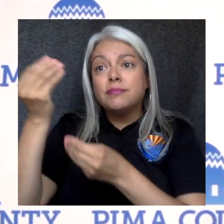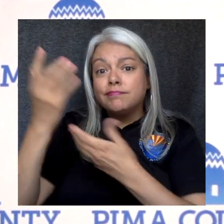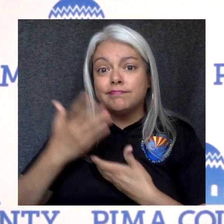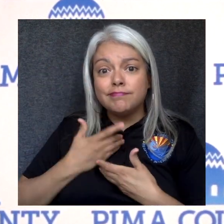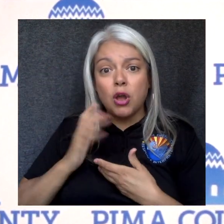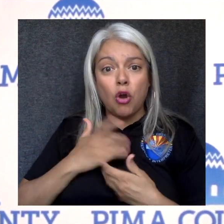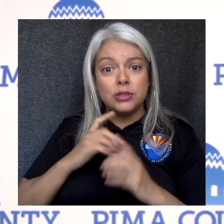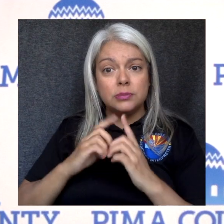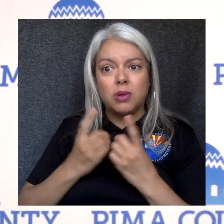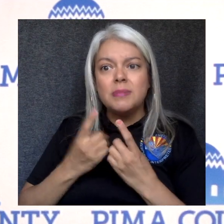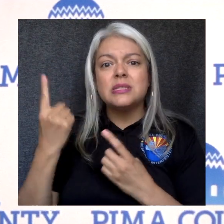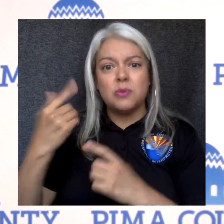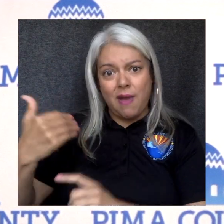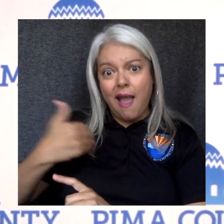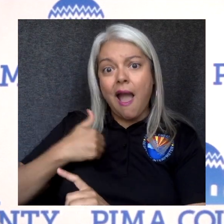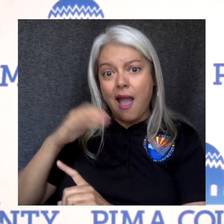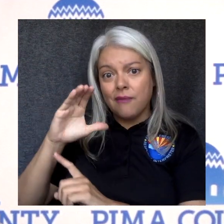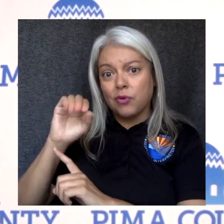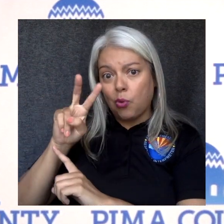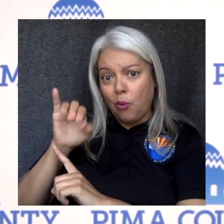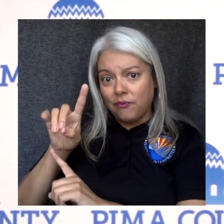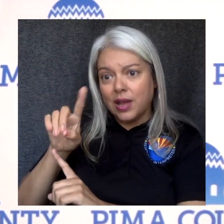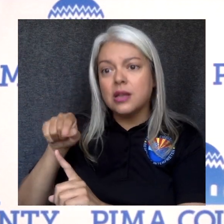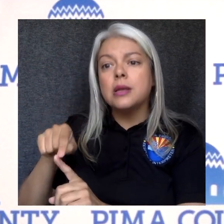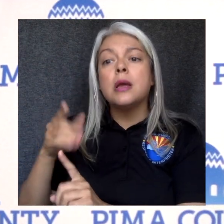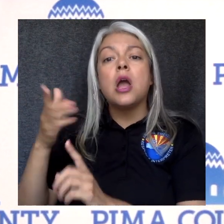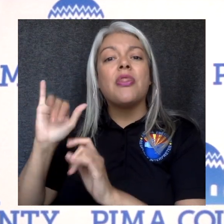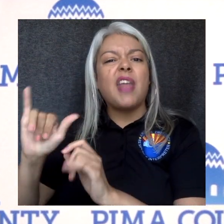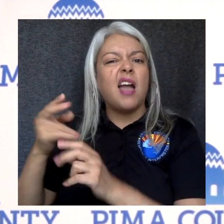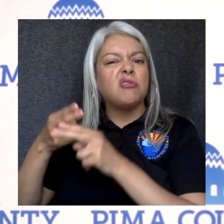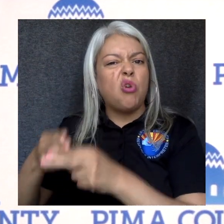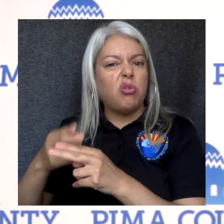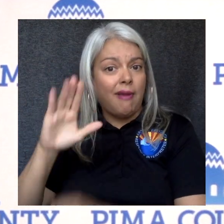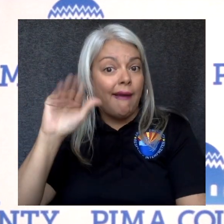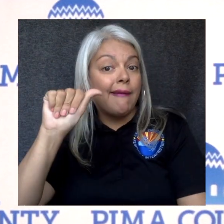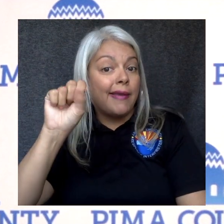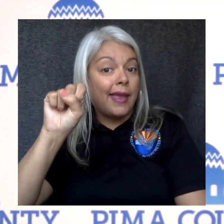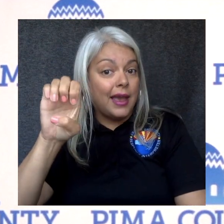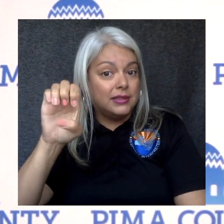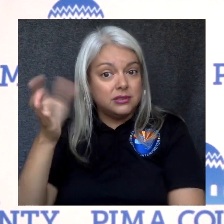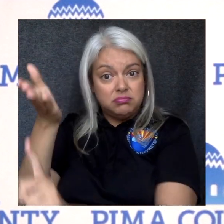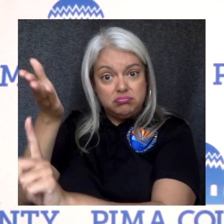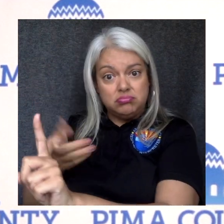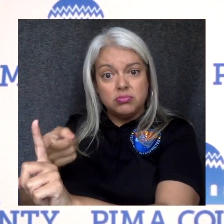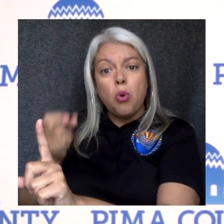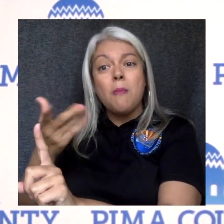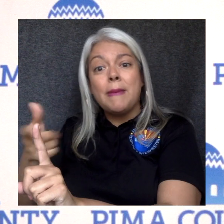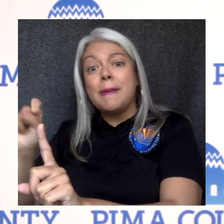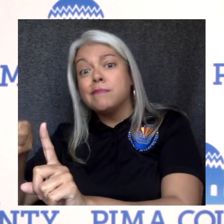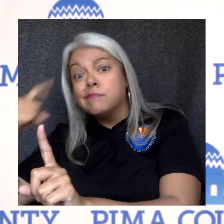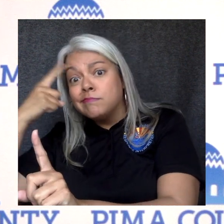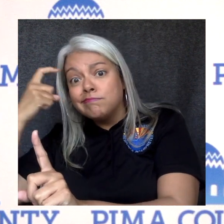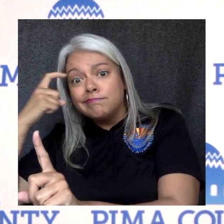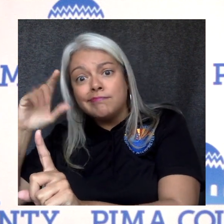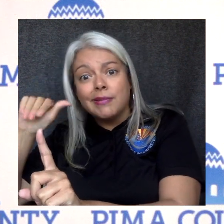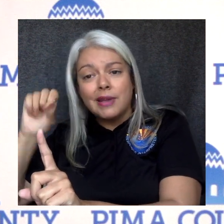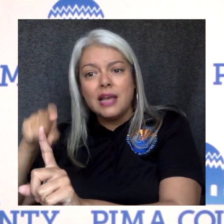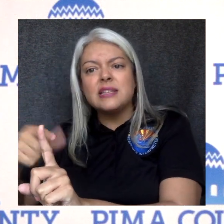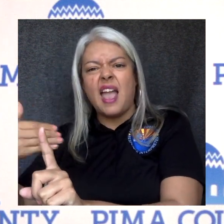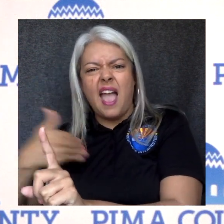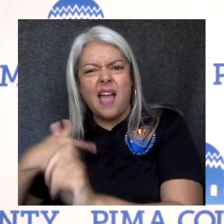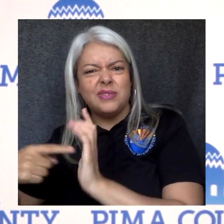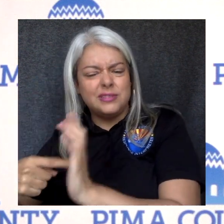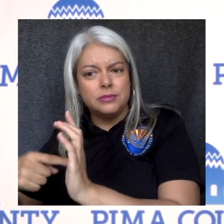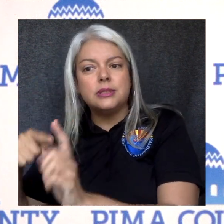case or perhaps a probable case, which is we think based on their symptoms, they probably have COVID-19. That case